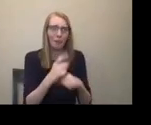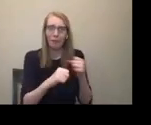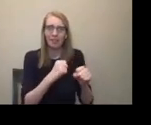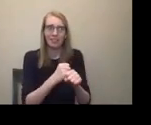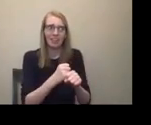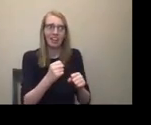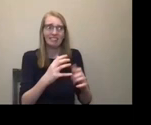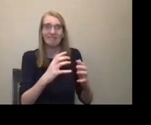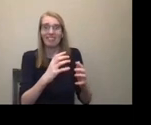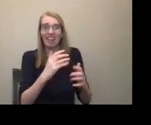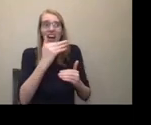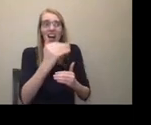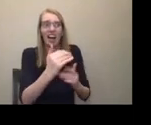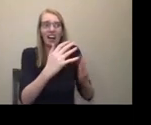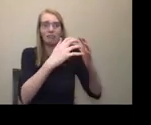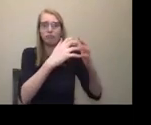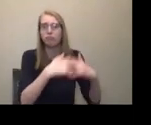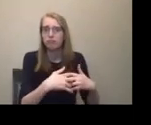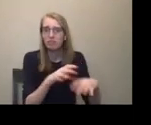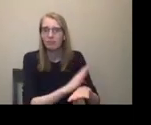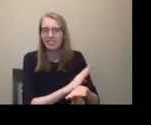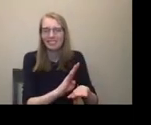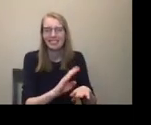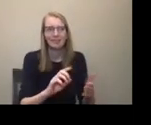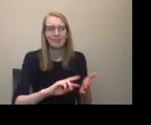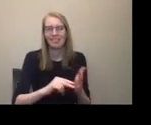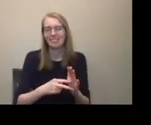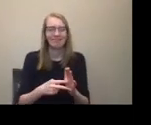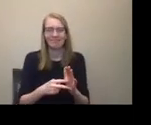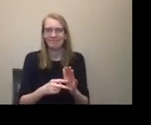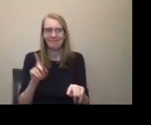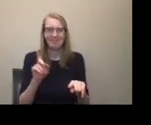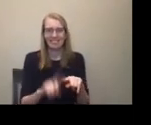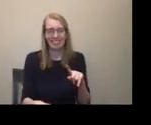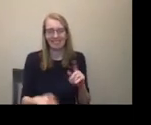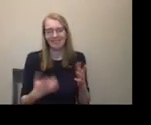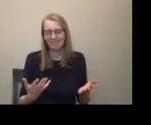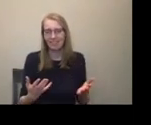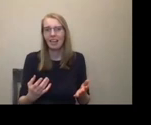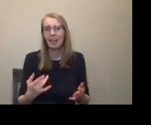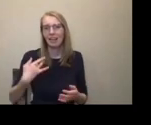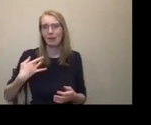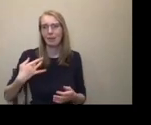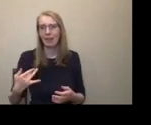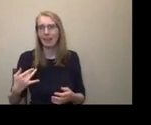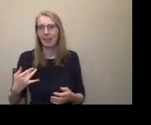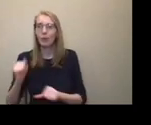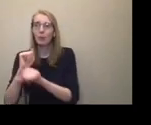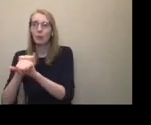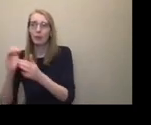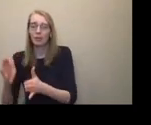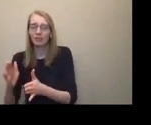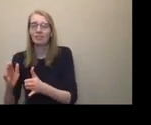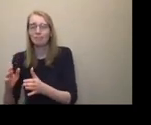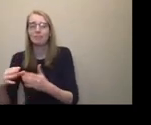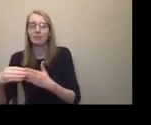requested. That's all. And usually your employees with disabilities are pretty flexible about that. But we, what we have